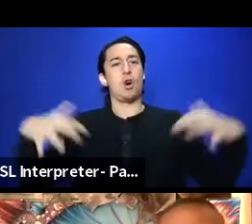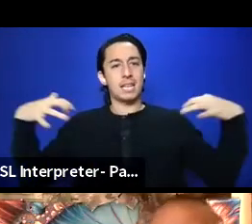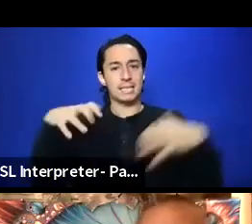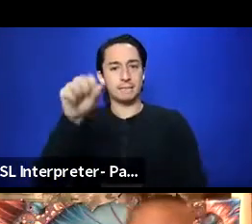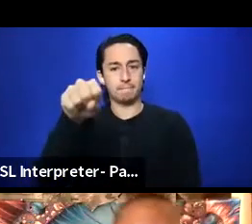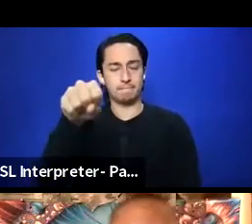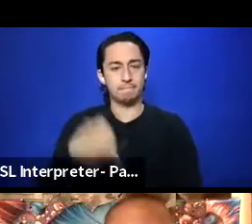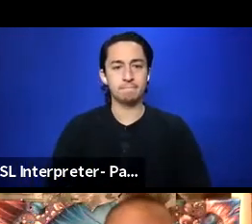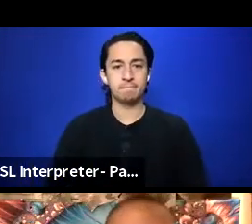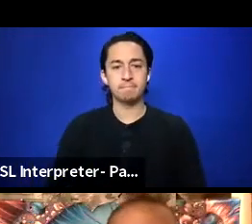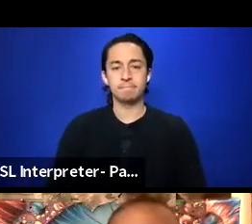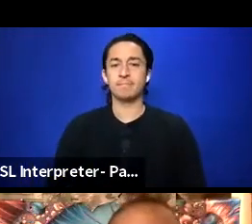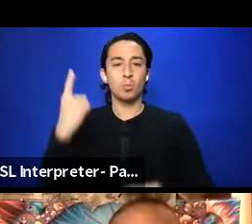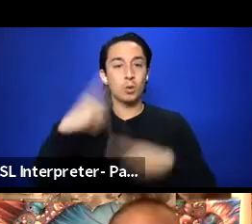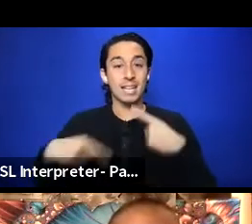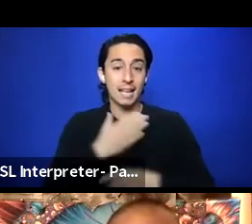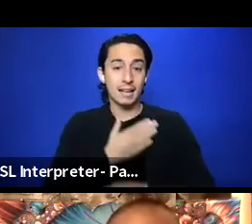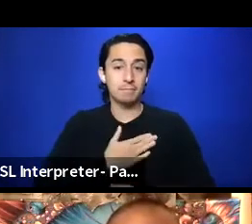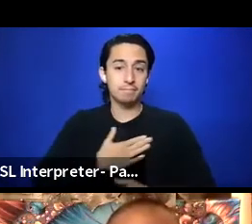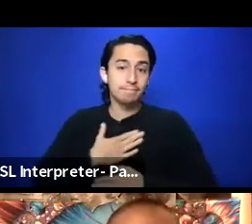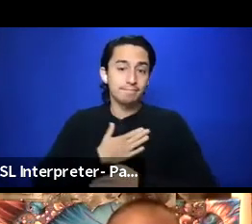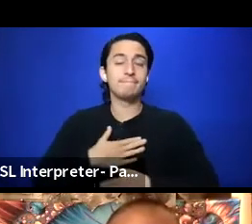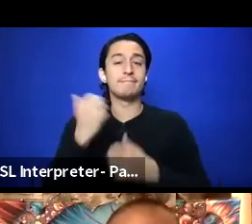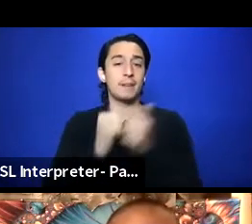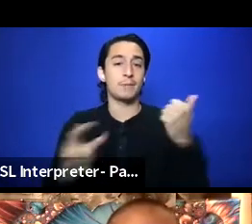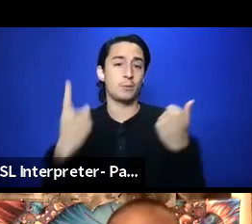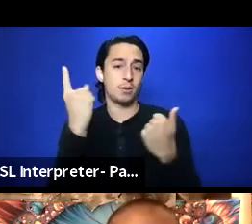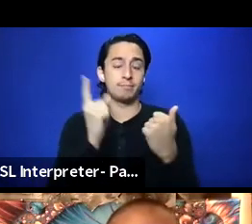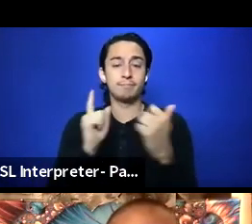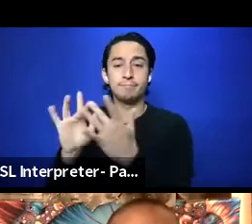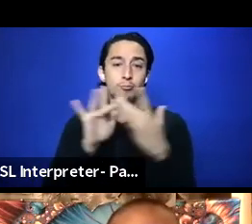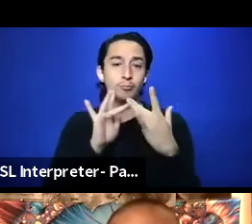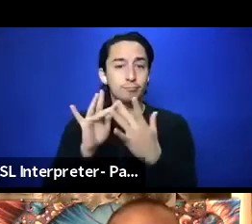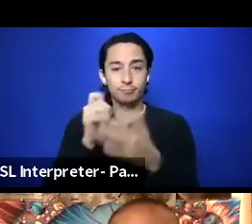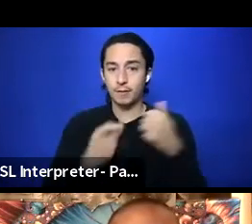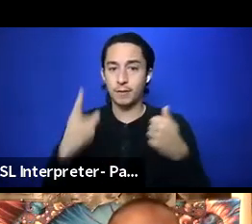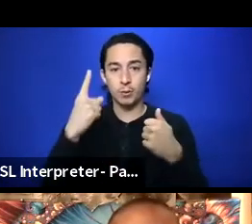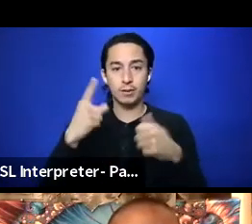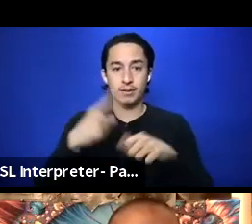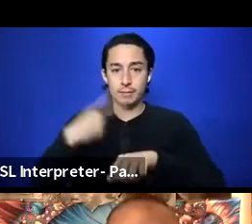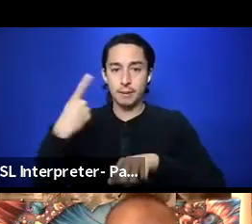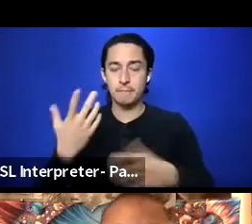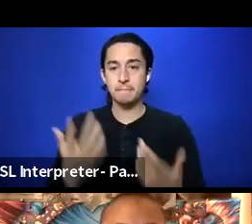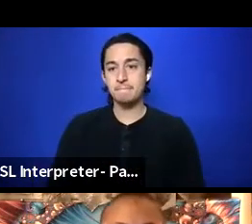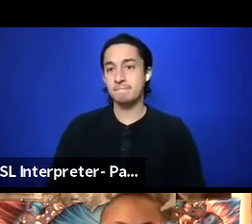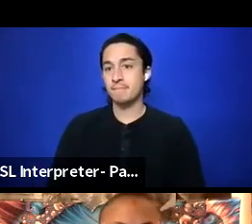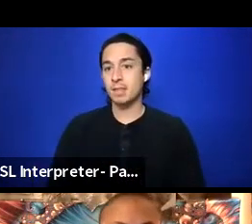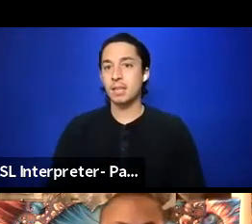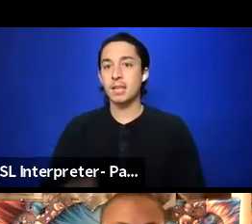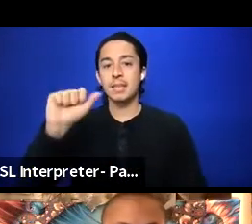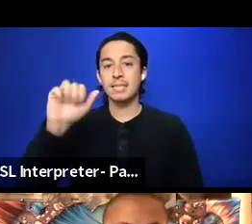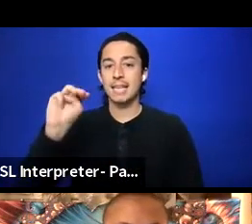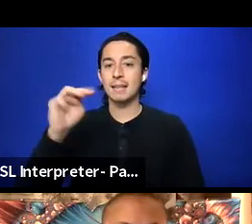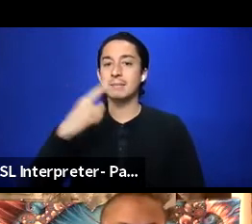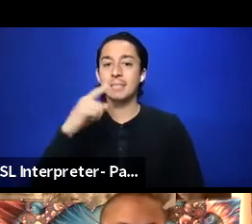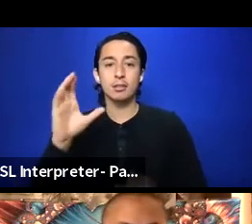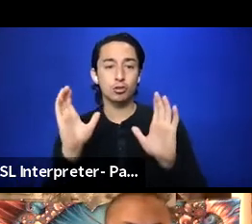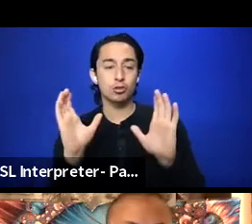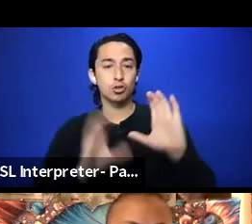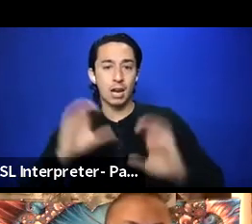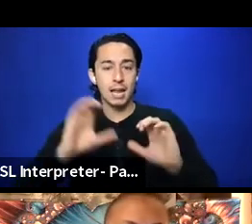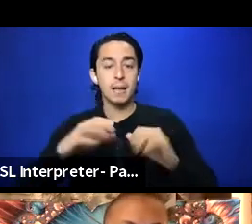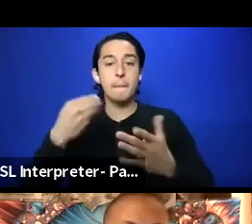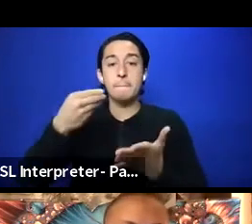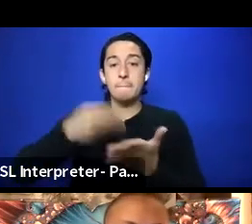can we truly please everybody and reach everybody at once? What else? I see in the chat that money prioritizes